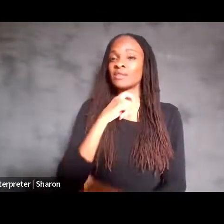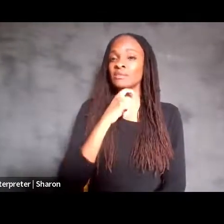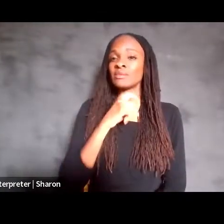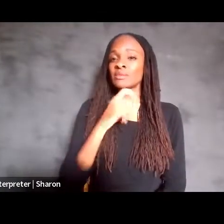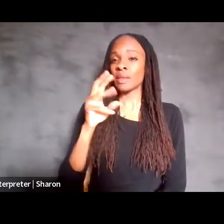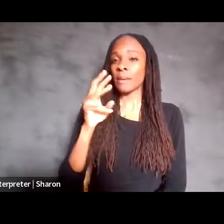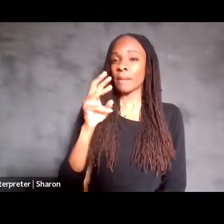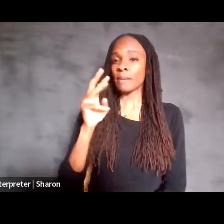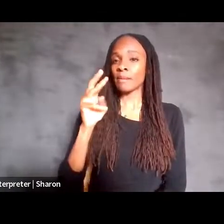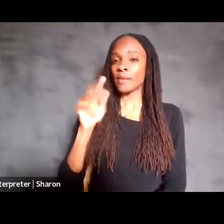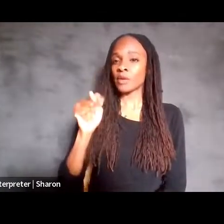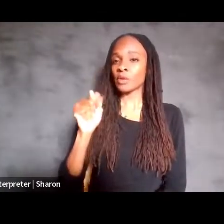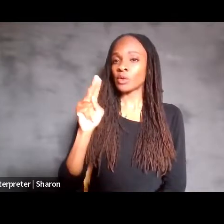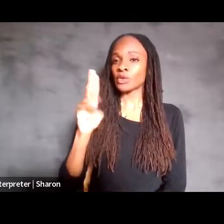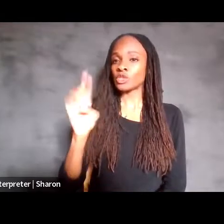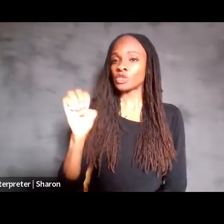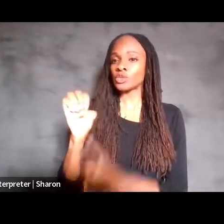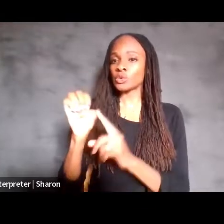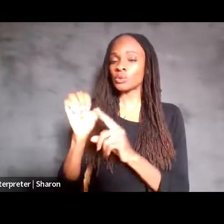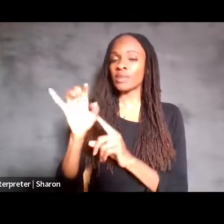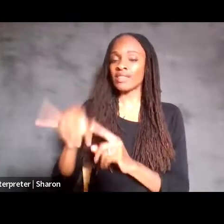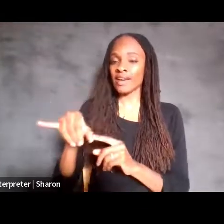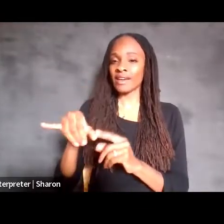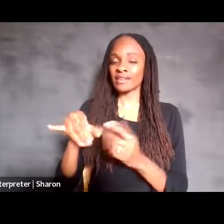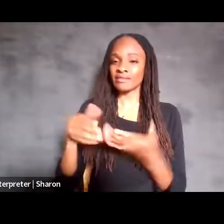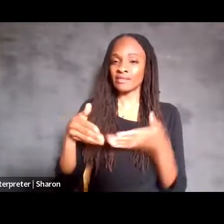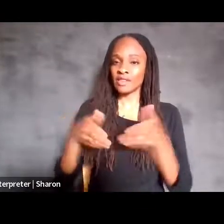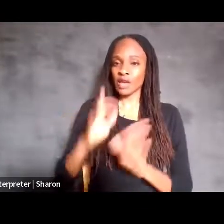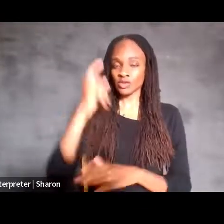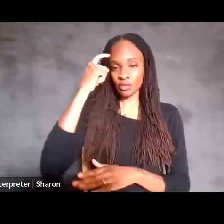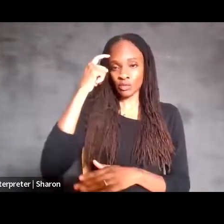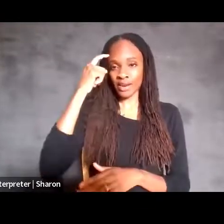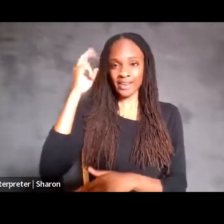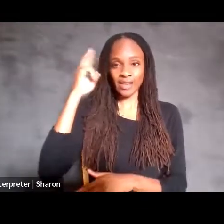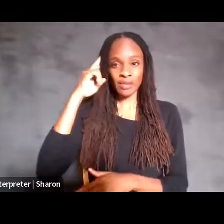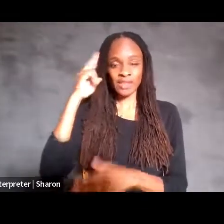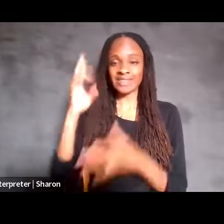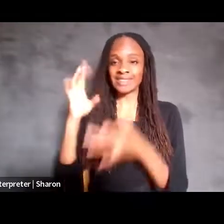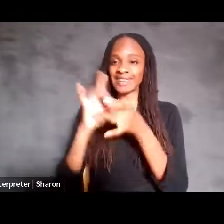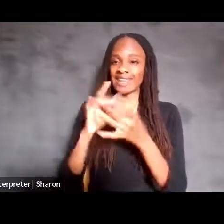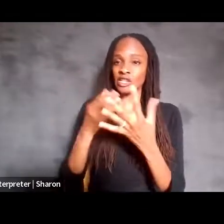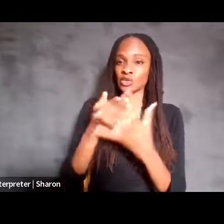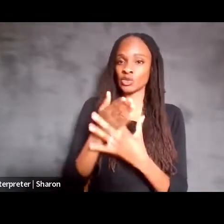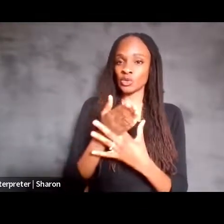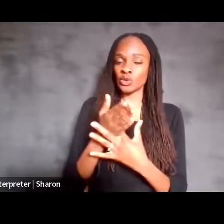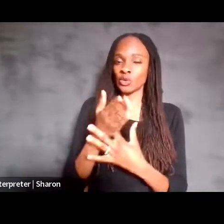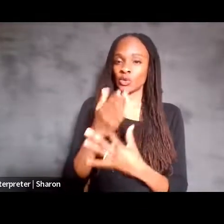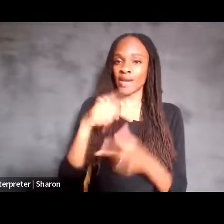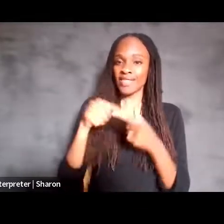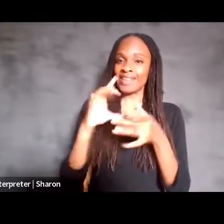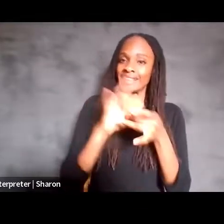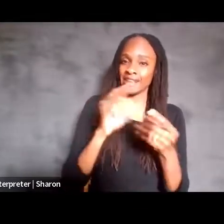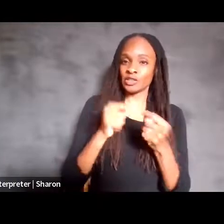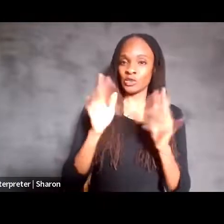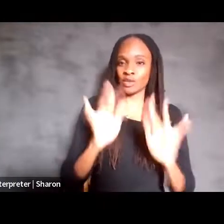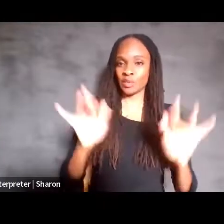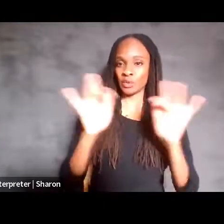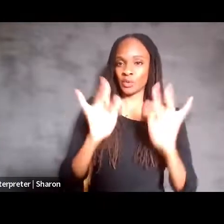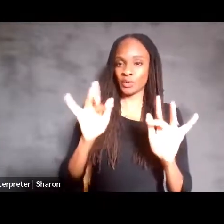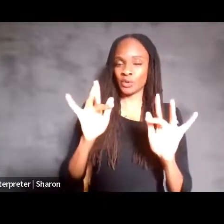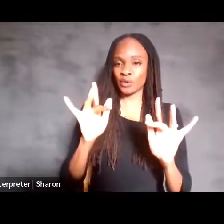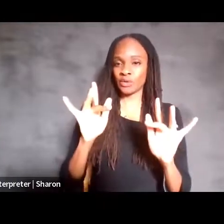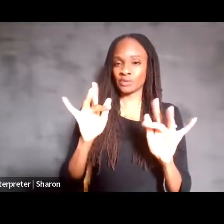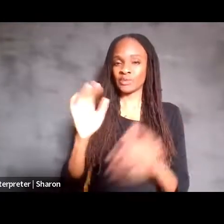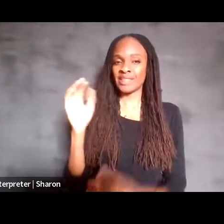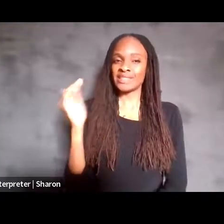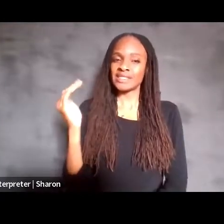that's allowing the brain implant to connect through and then we connect that to our computer. But it seems